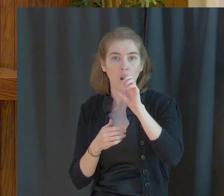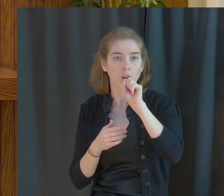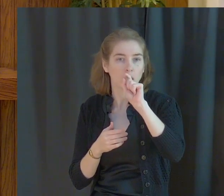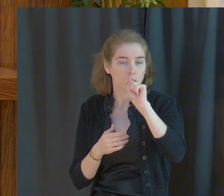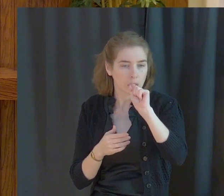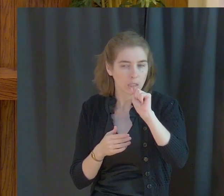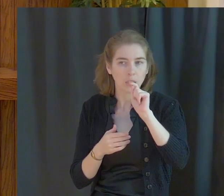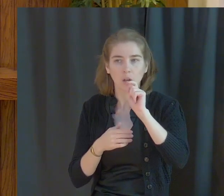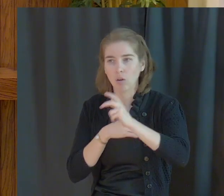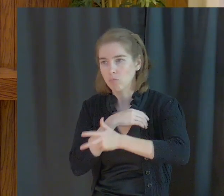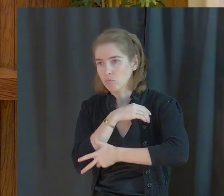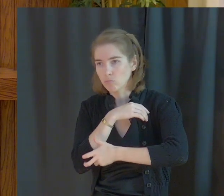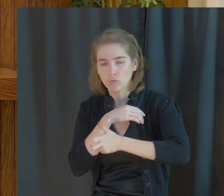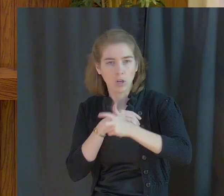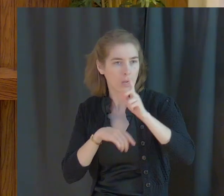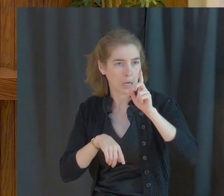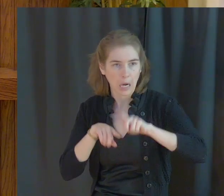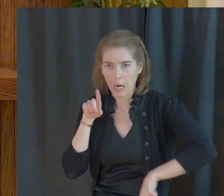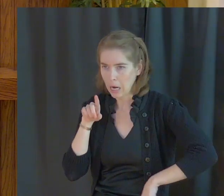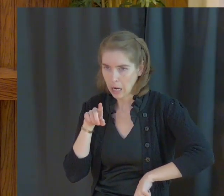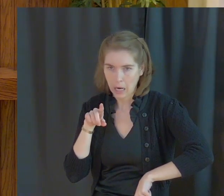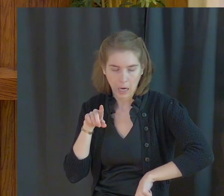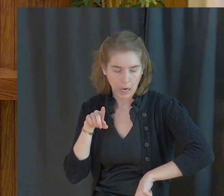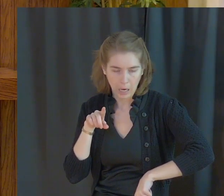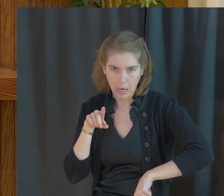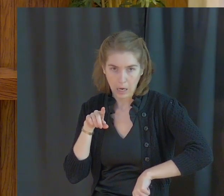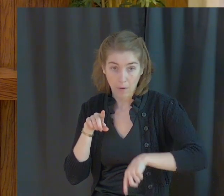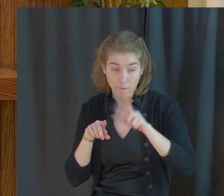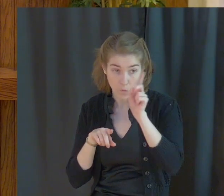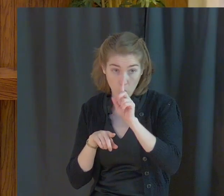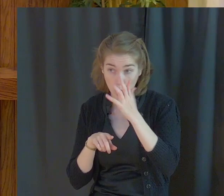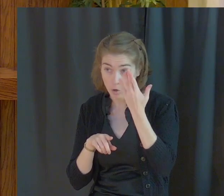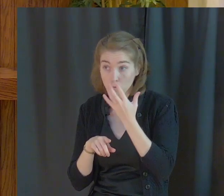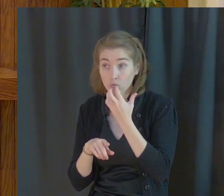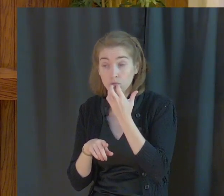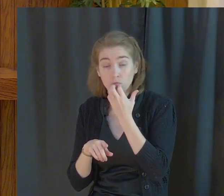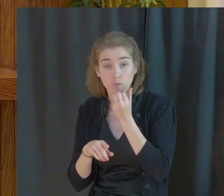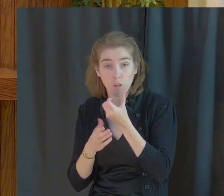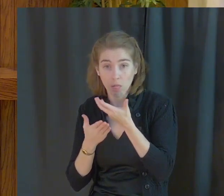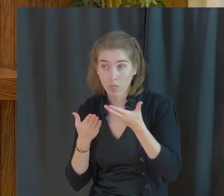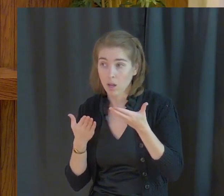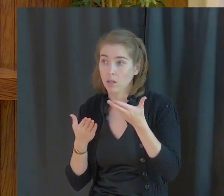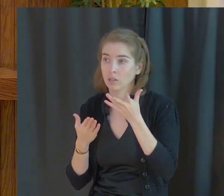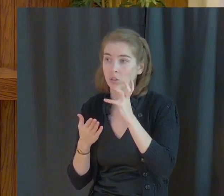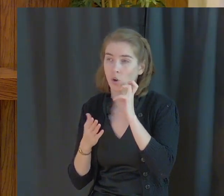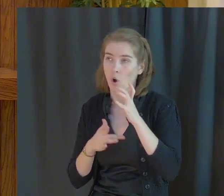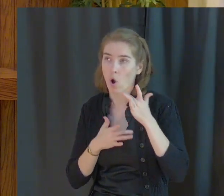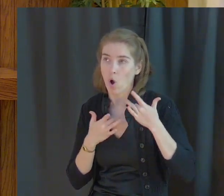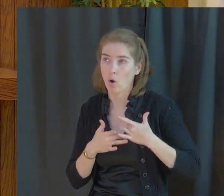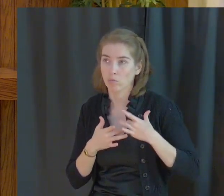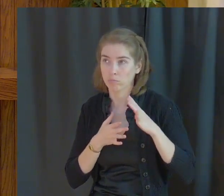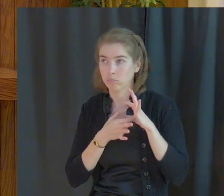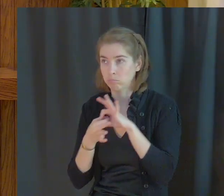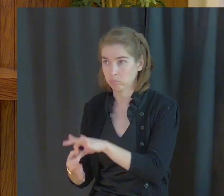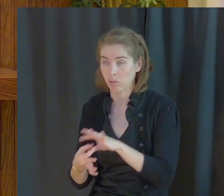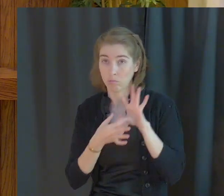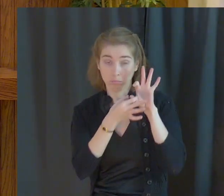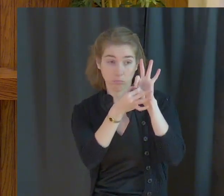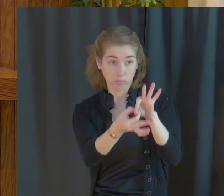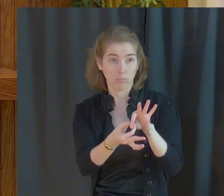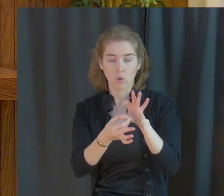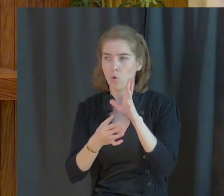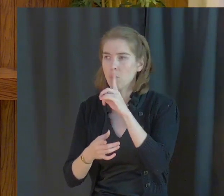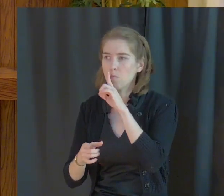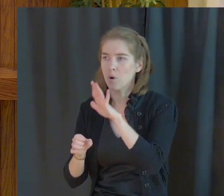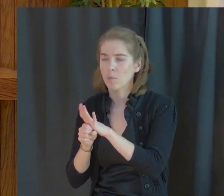where thieves do not break and steal. for where your treasure is, there your heart will be also. What is our